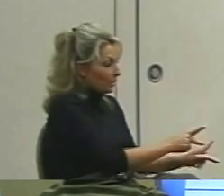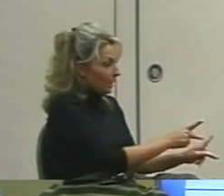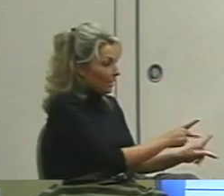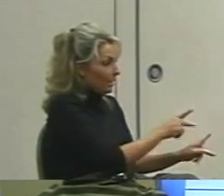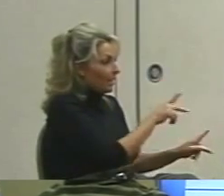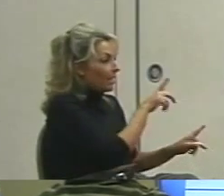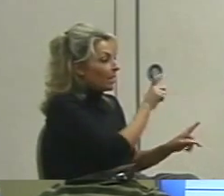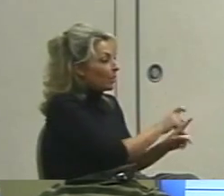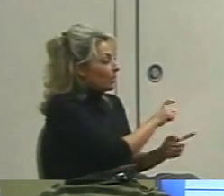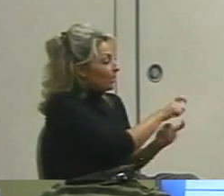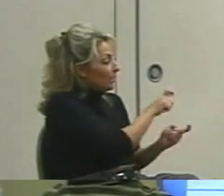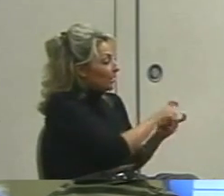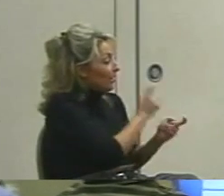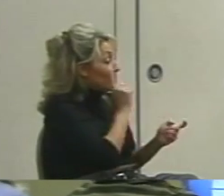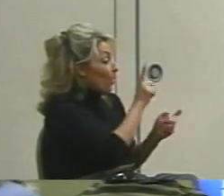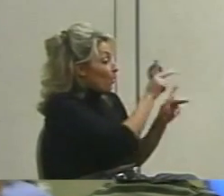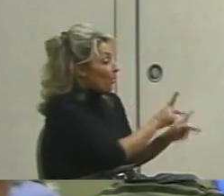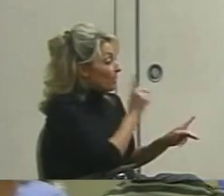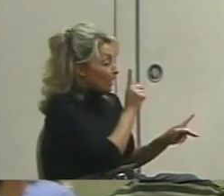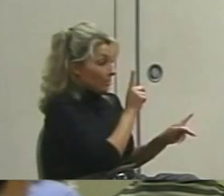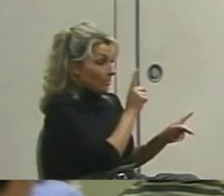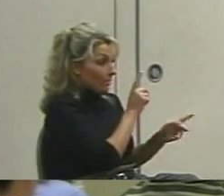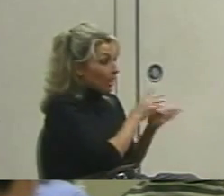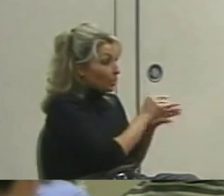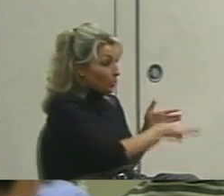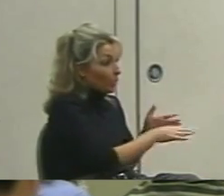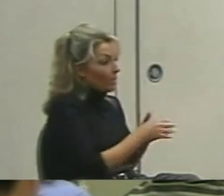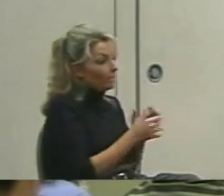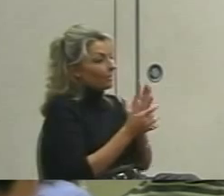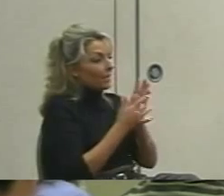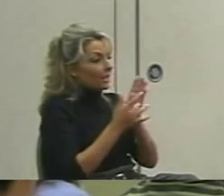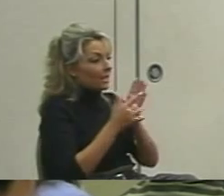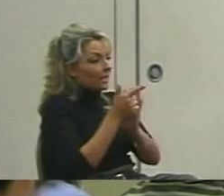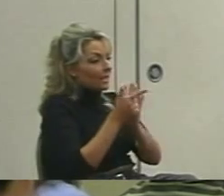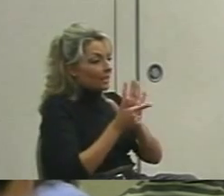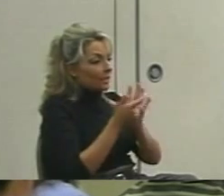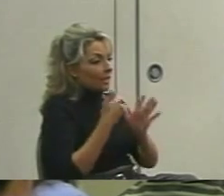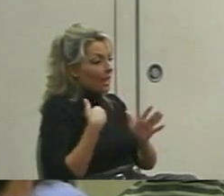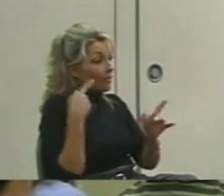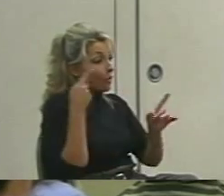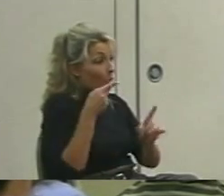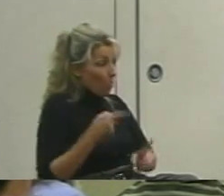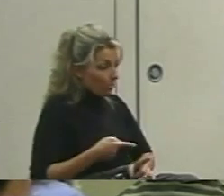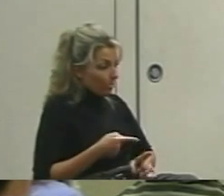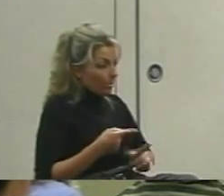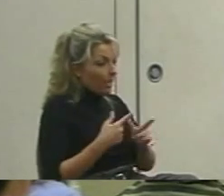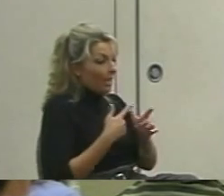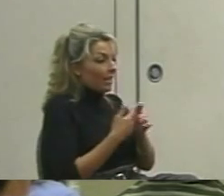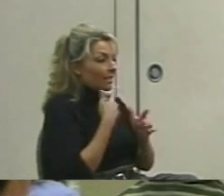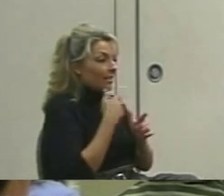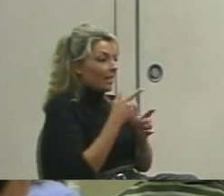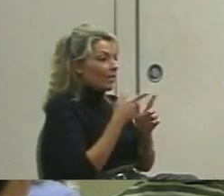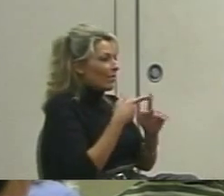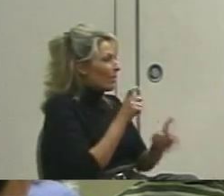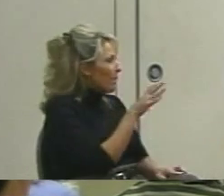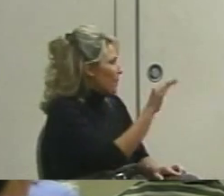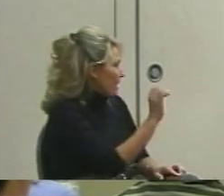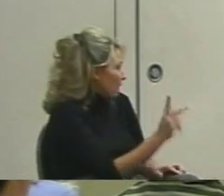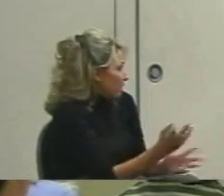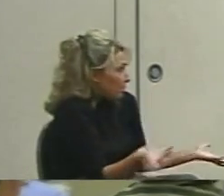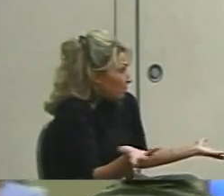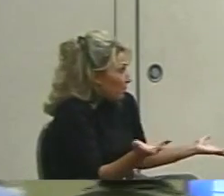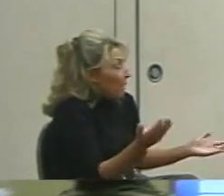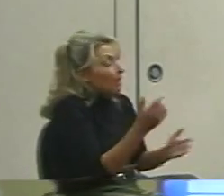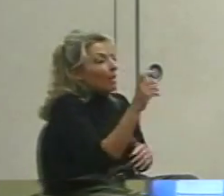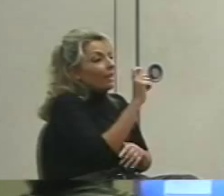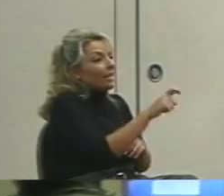a student. It is technically illegal just to have a bank of goals and say they all have to come out of the bank. It has to